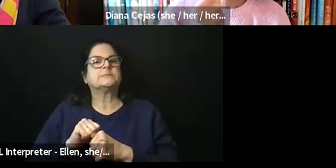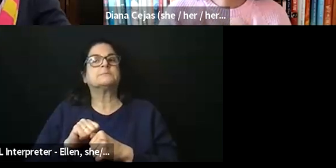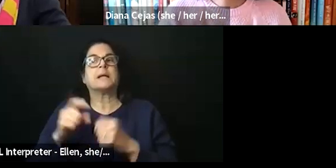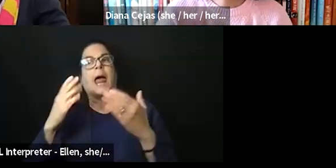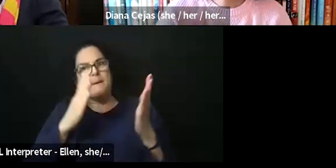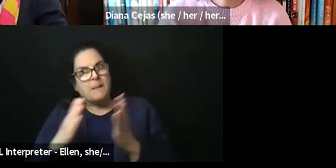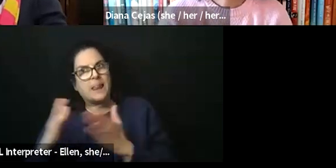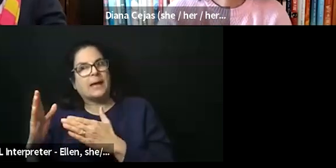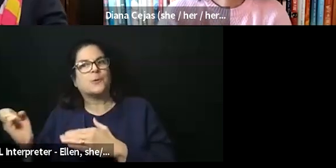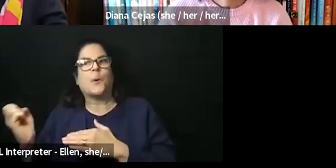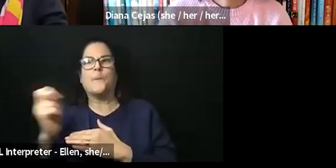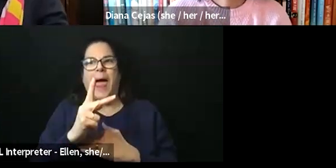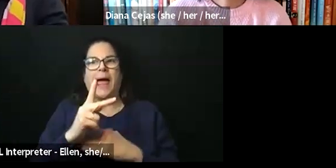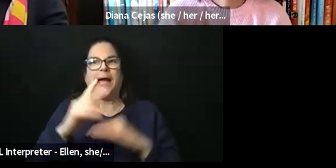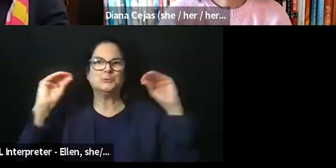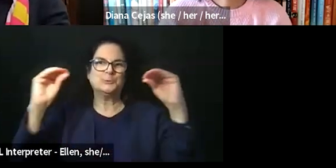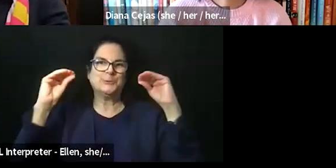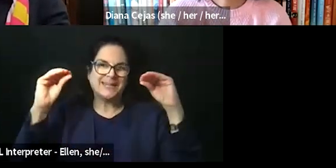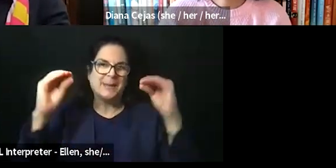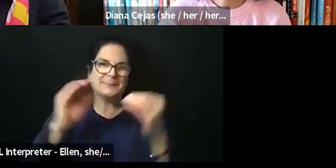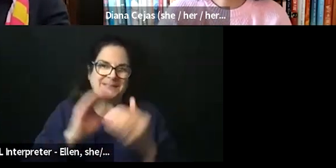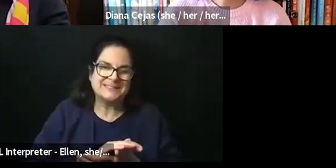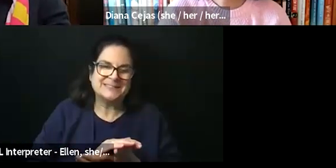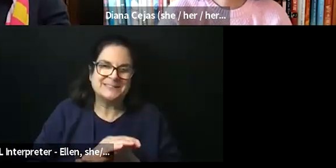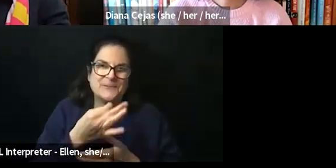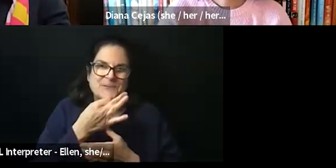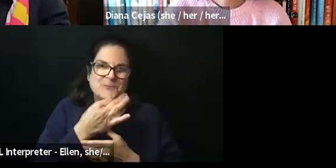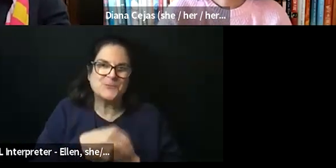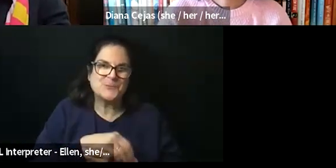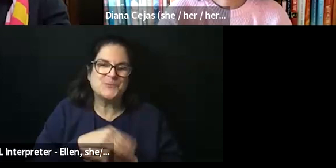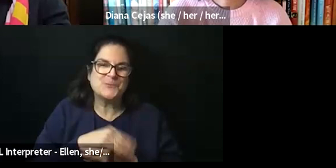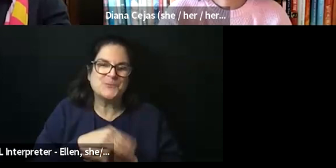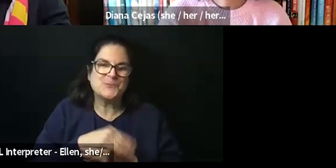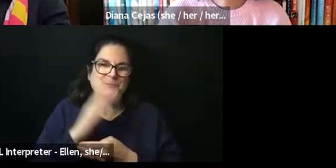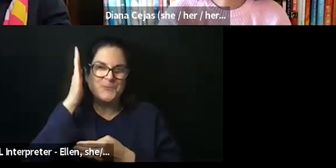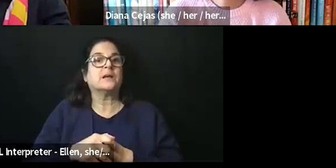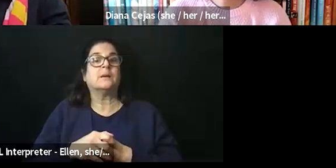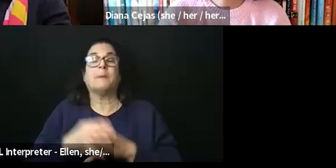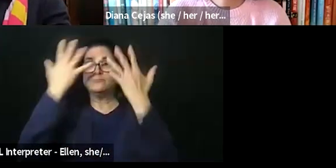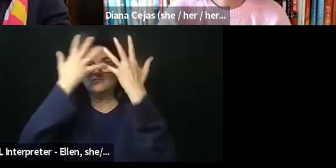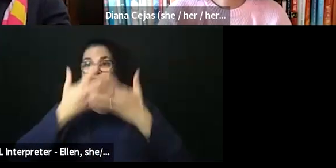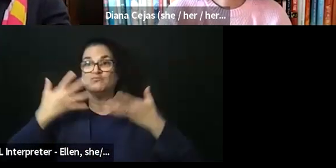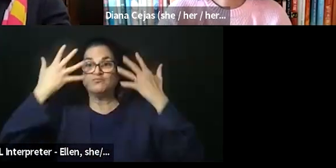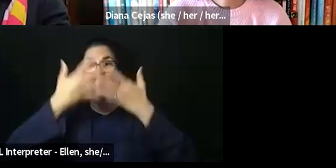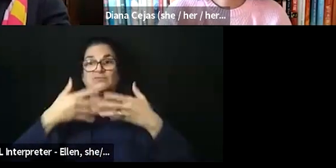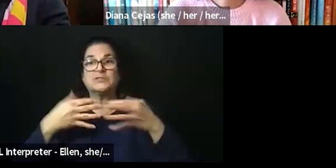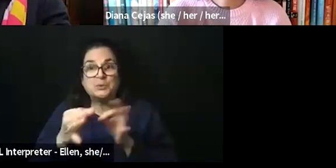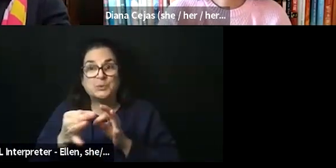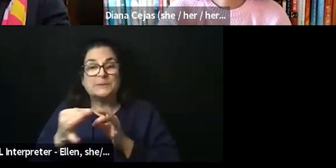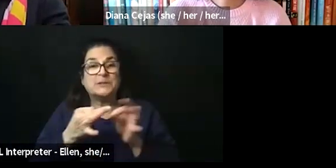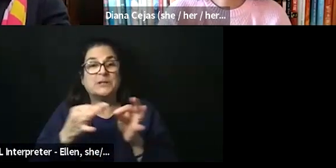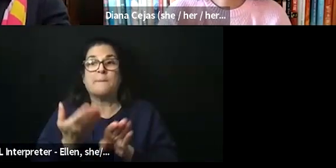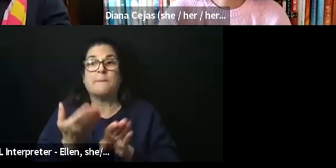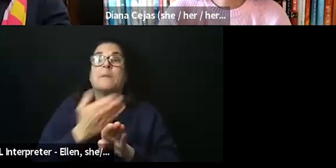future. And in terms of my virtual description, before I get into my